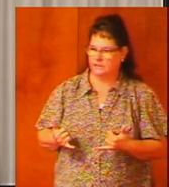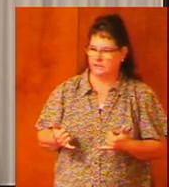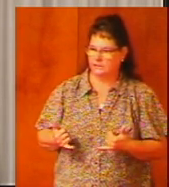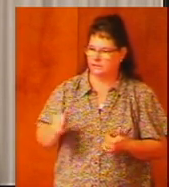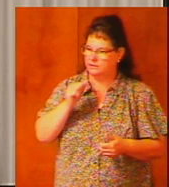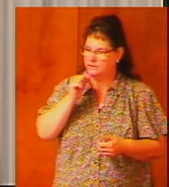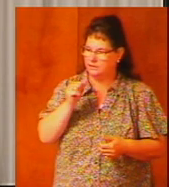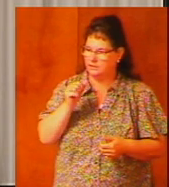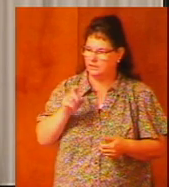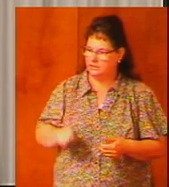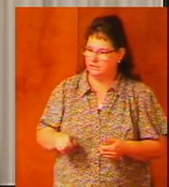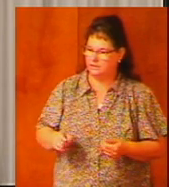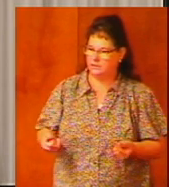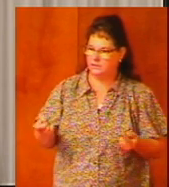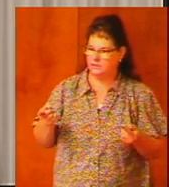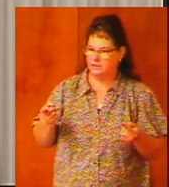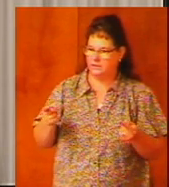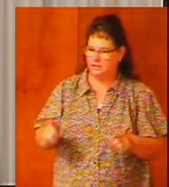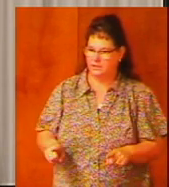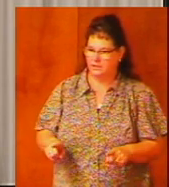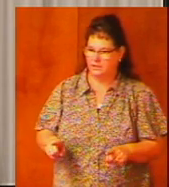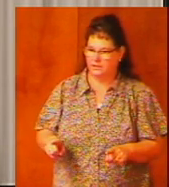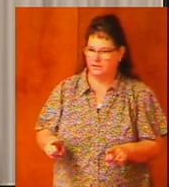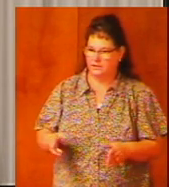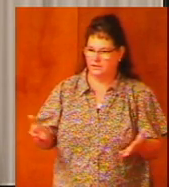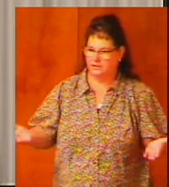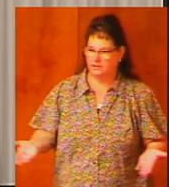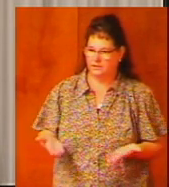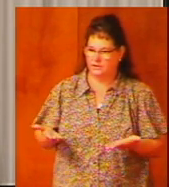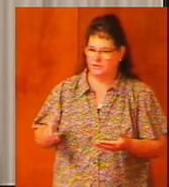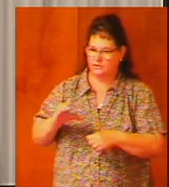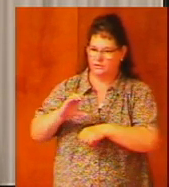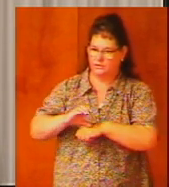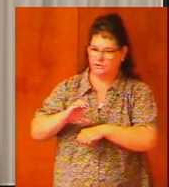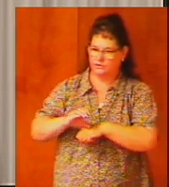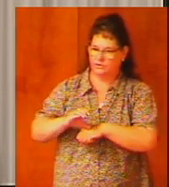doesn't have to happen to this church